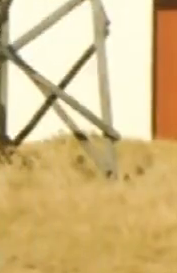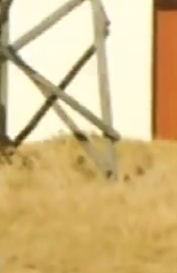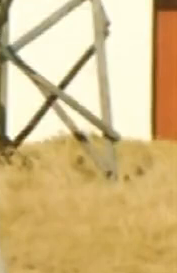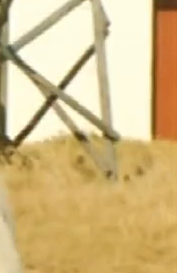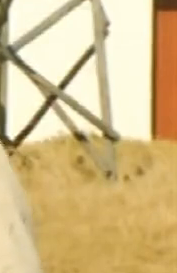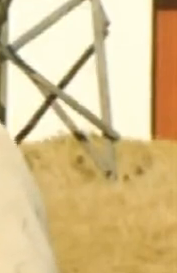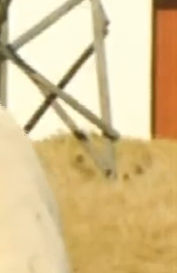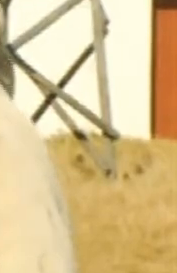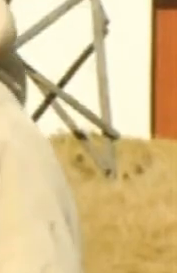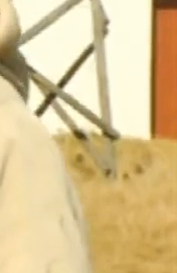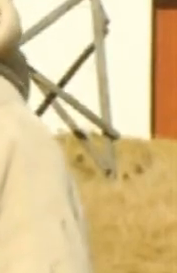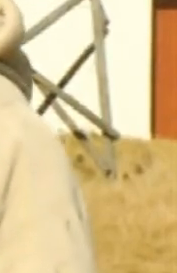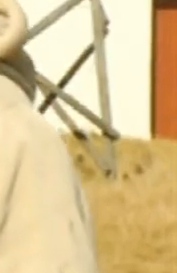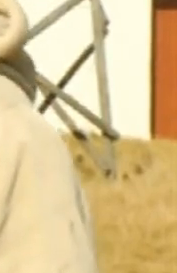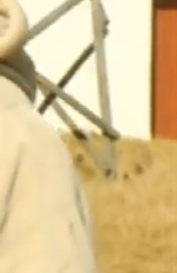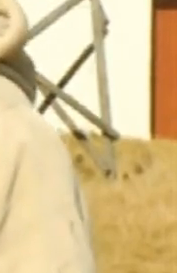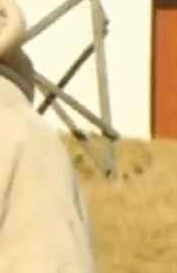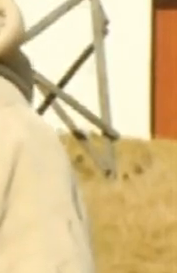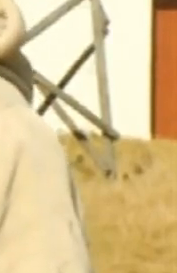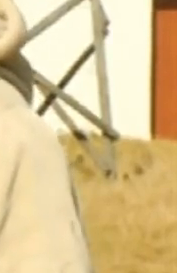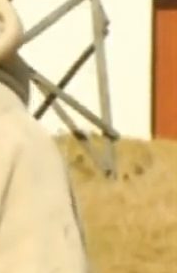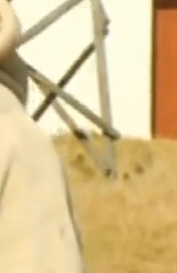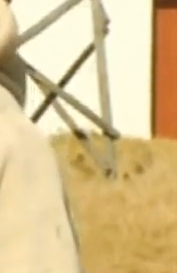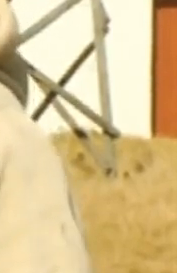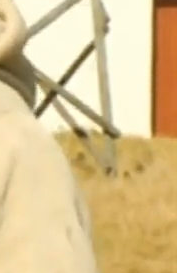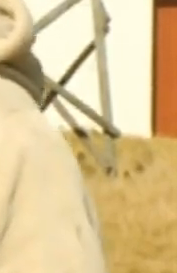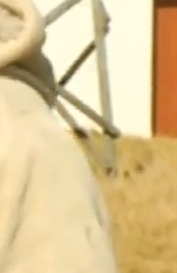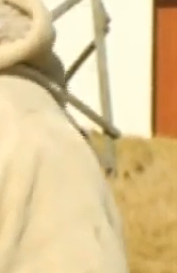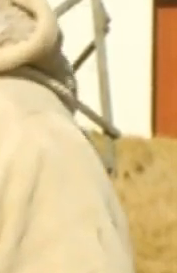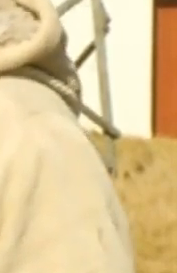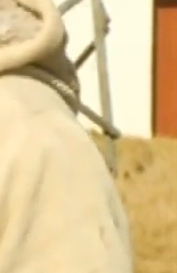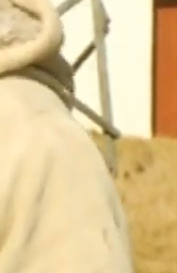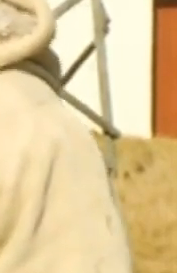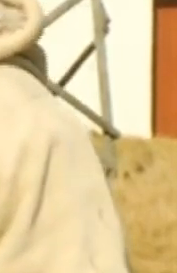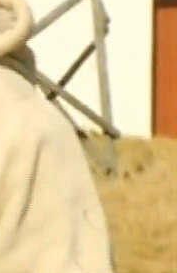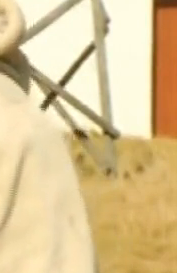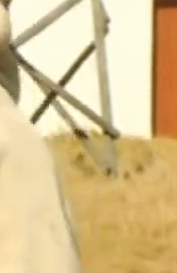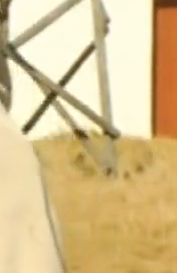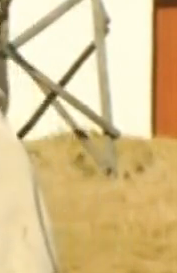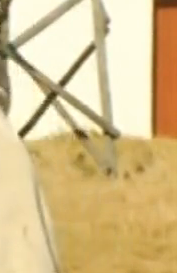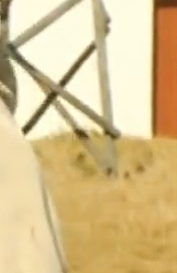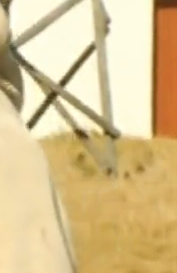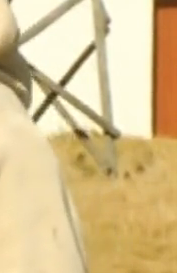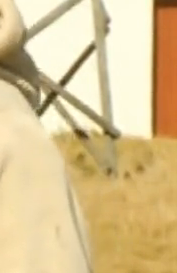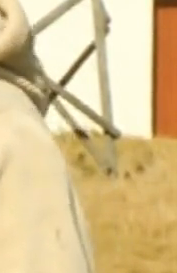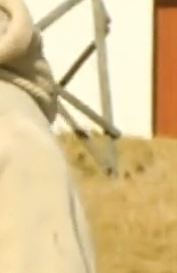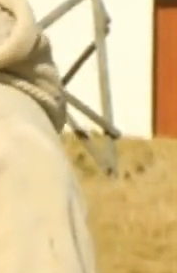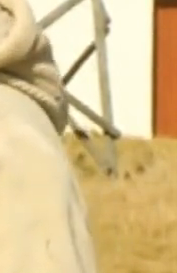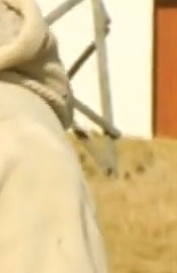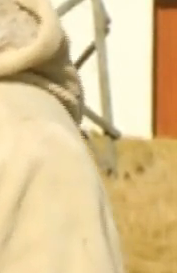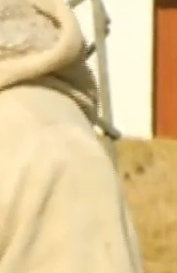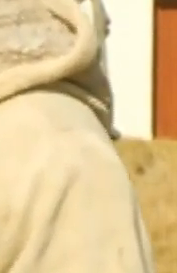our government to engage on this program and assist where it is necessary because without the technology,